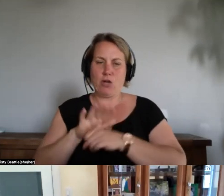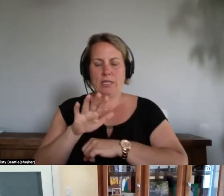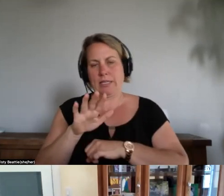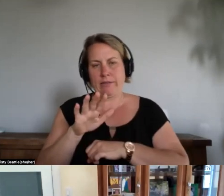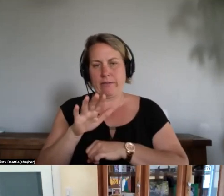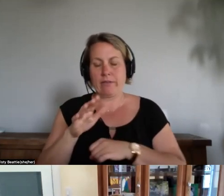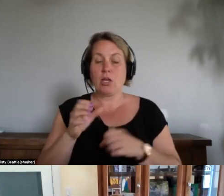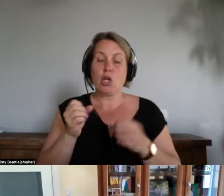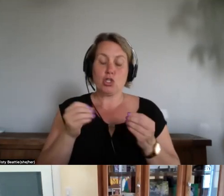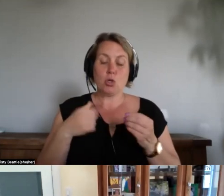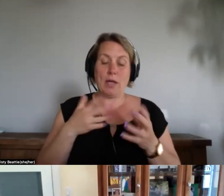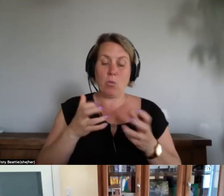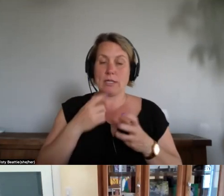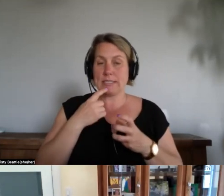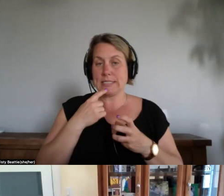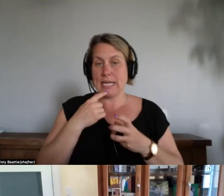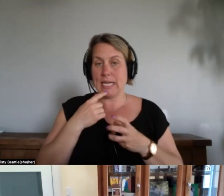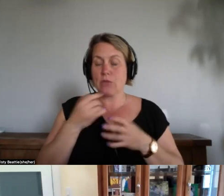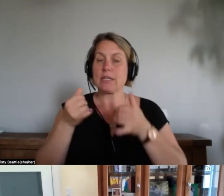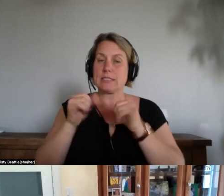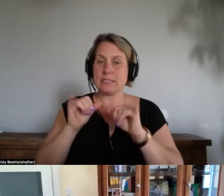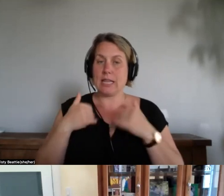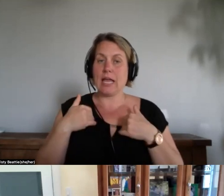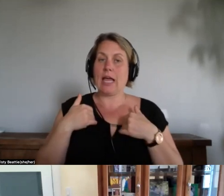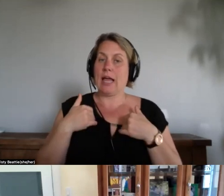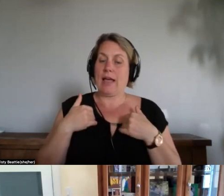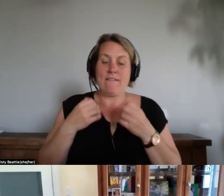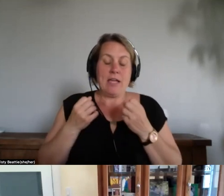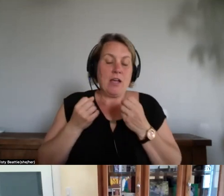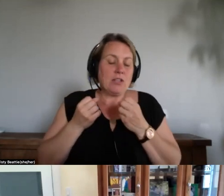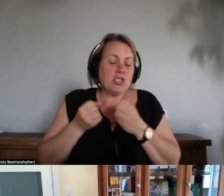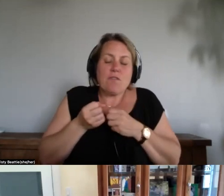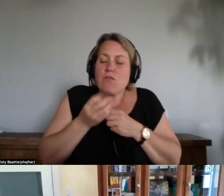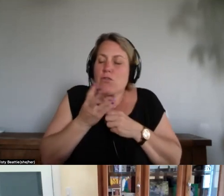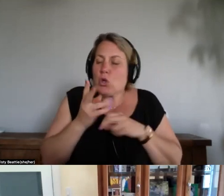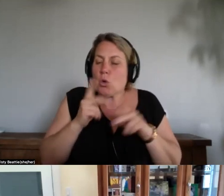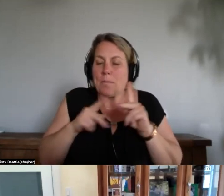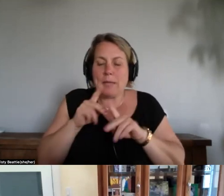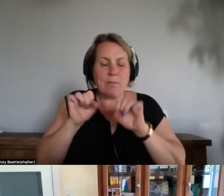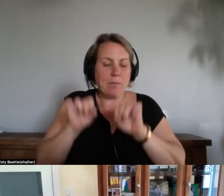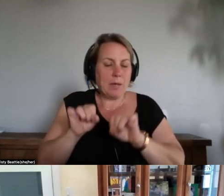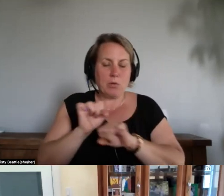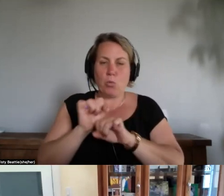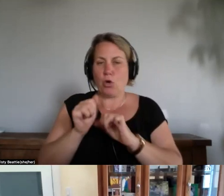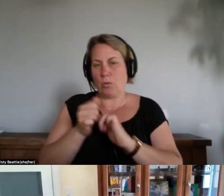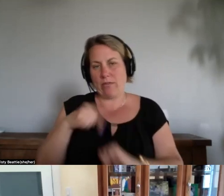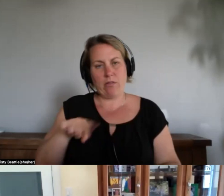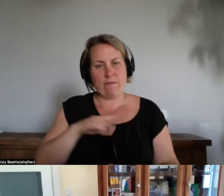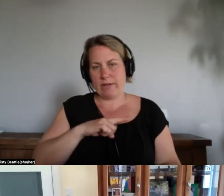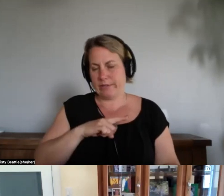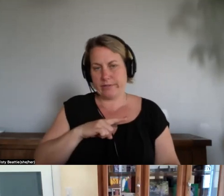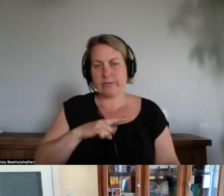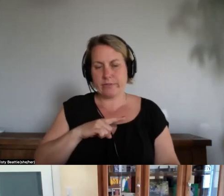few who can work with our people and the um the